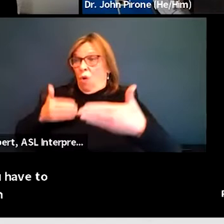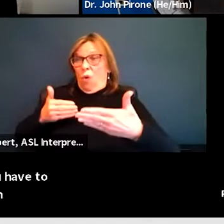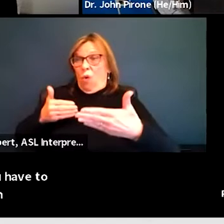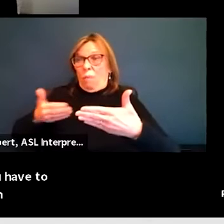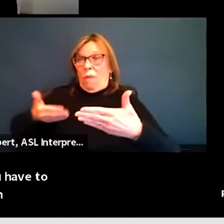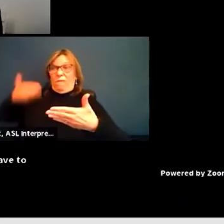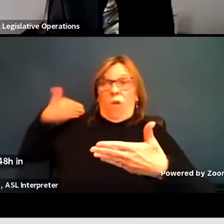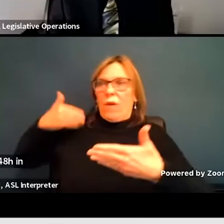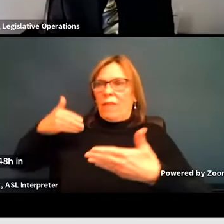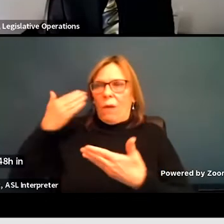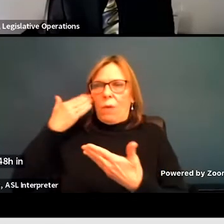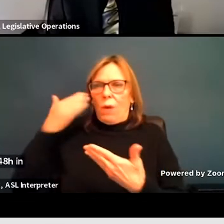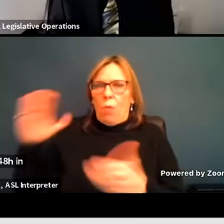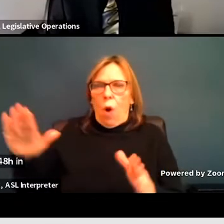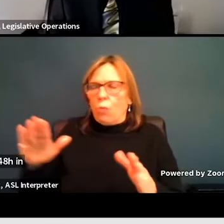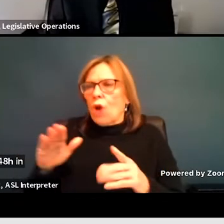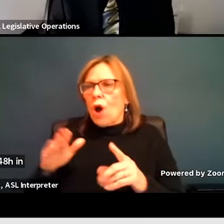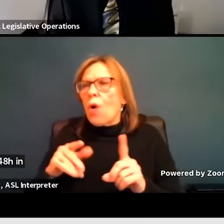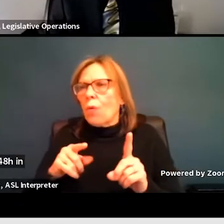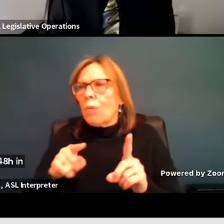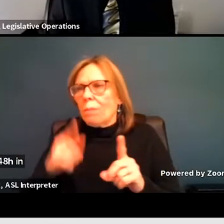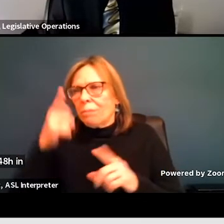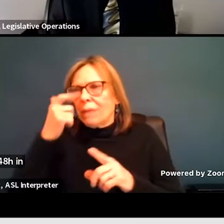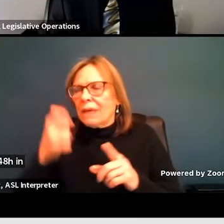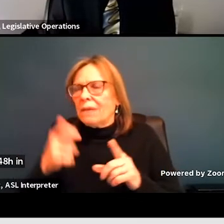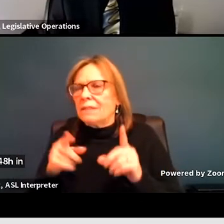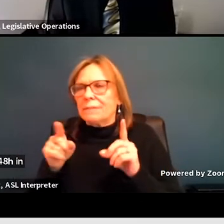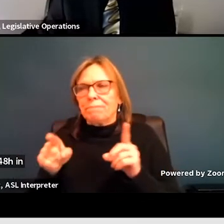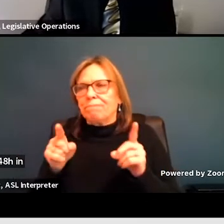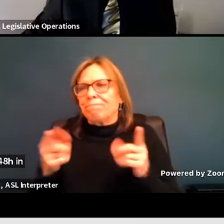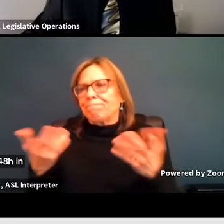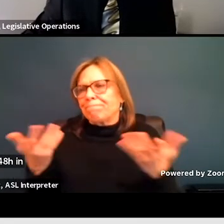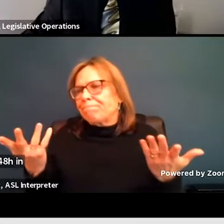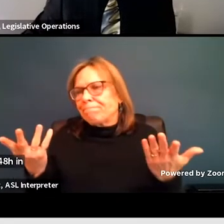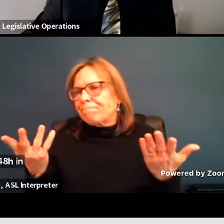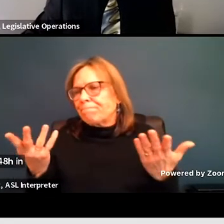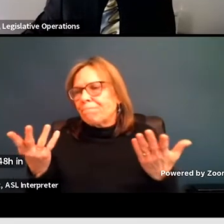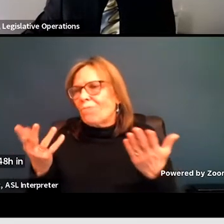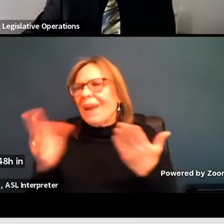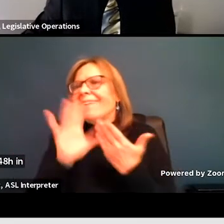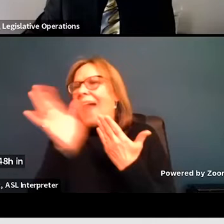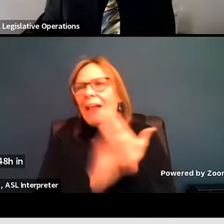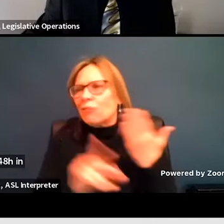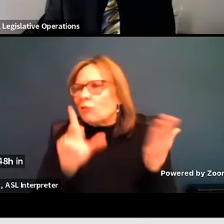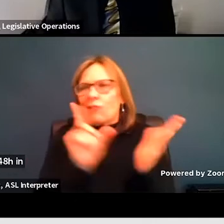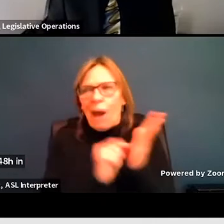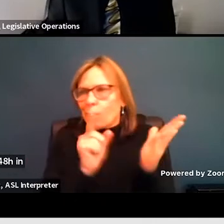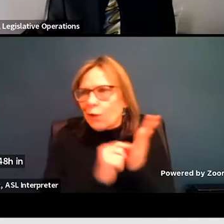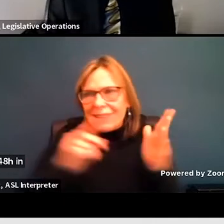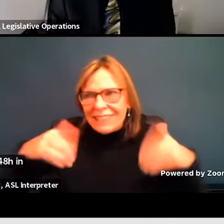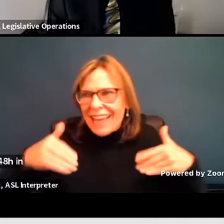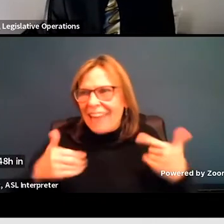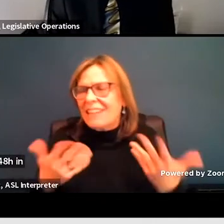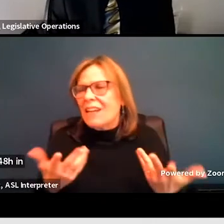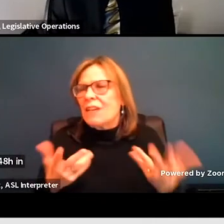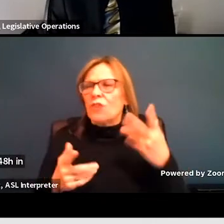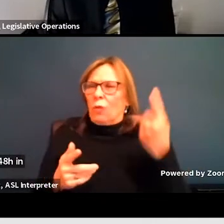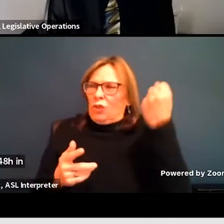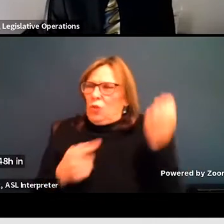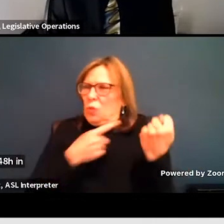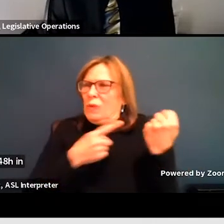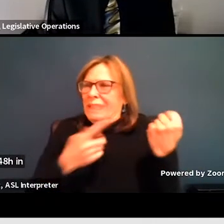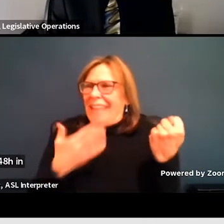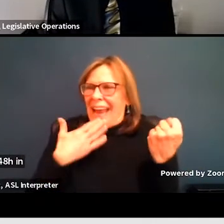um, because the agenda isn't passed yet. The calendar is printed yet. So really, Tuesday. I see, uh,